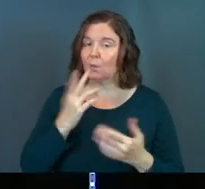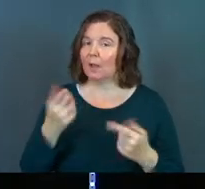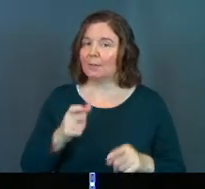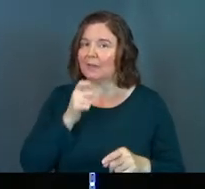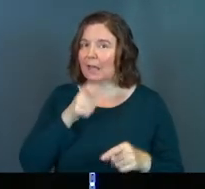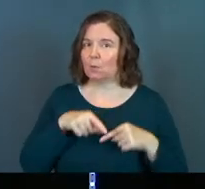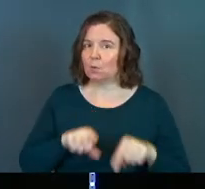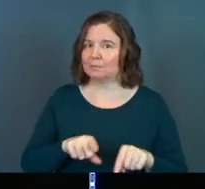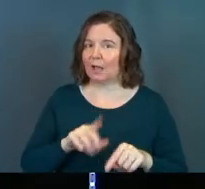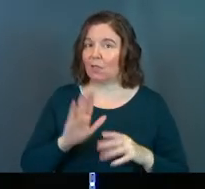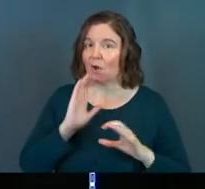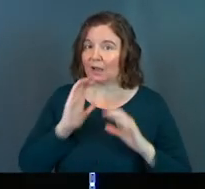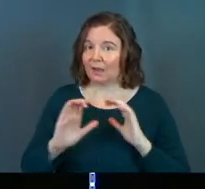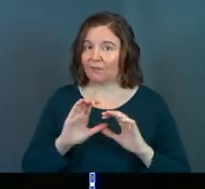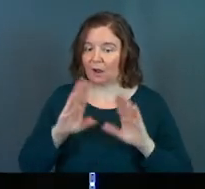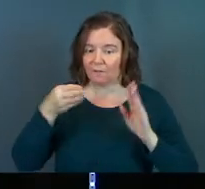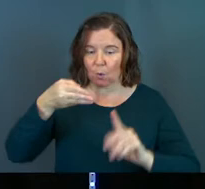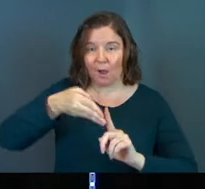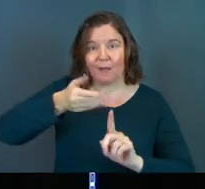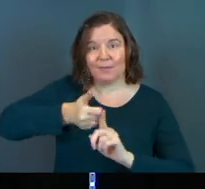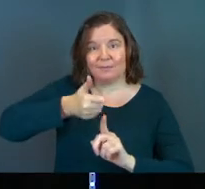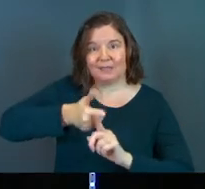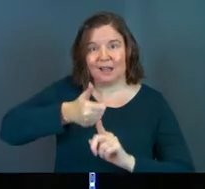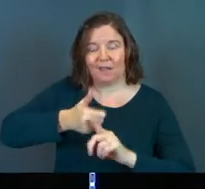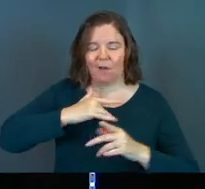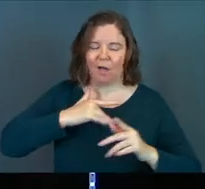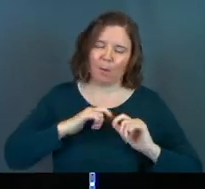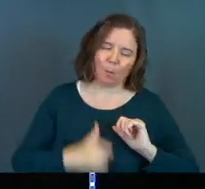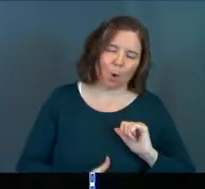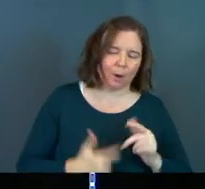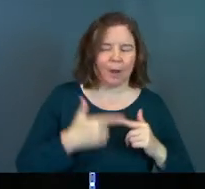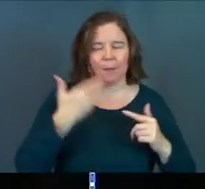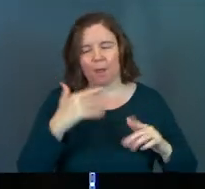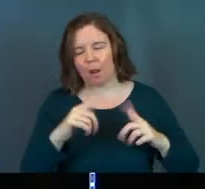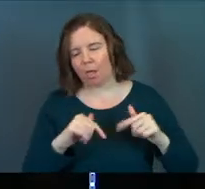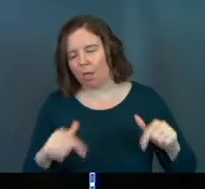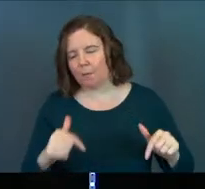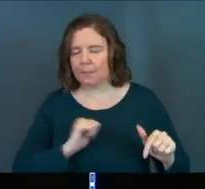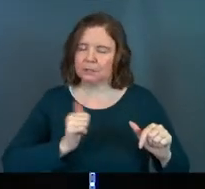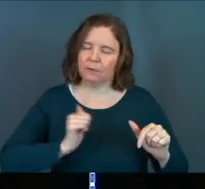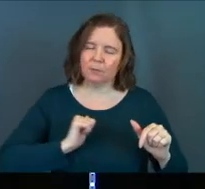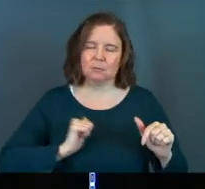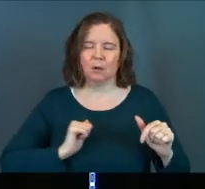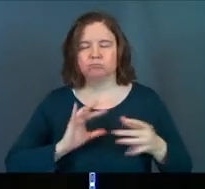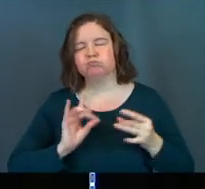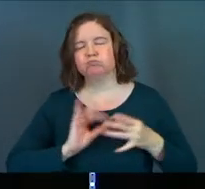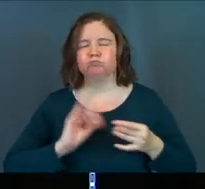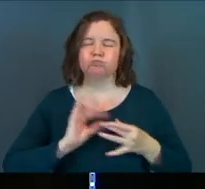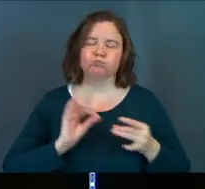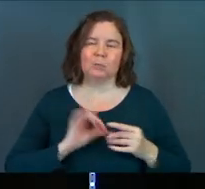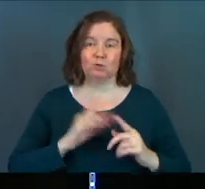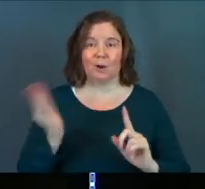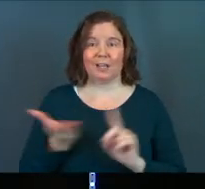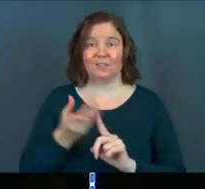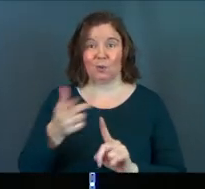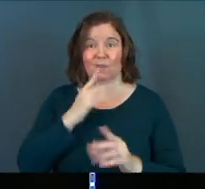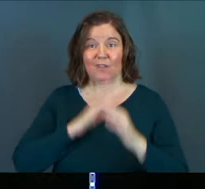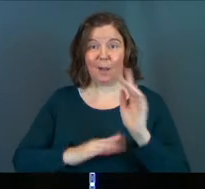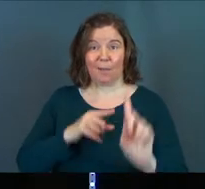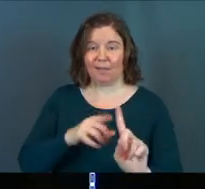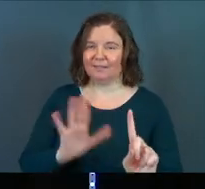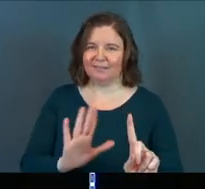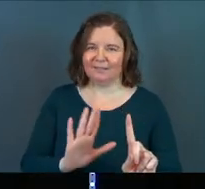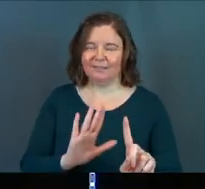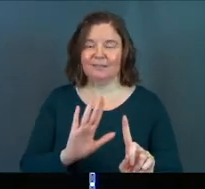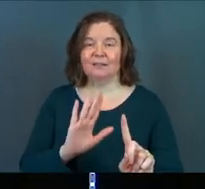they won't spend the whole conversation telling you about how broken and how bad they are and, and, trying to convince you of how humble they are. No, no, no, no.